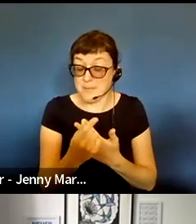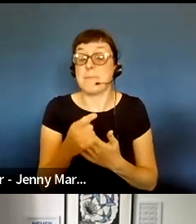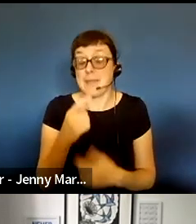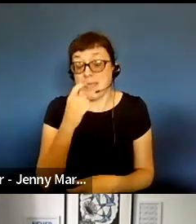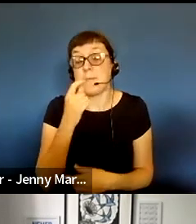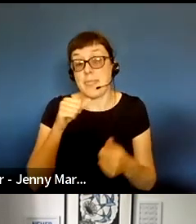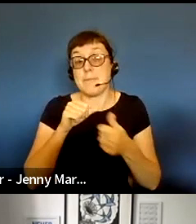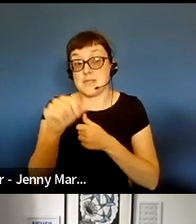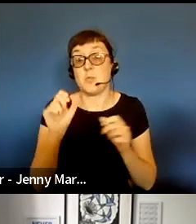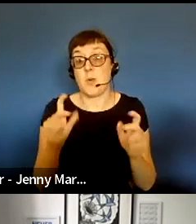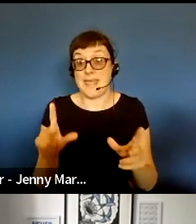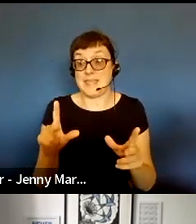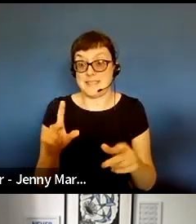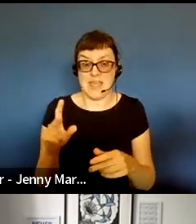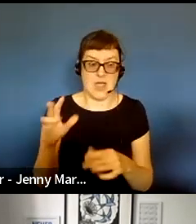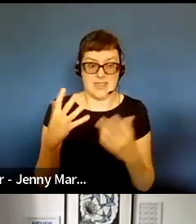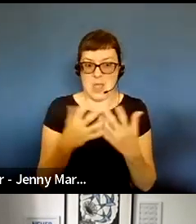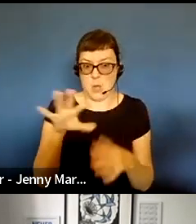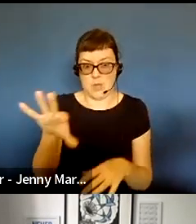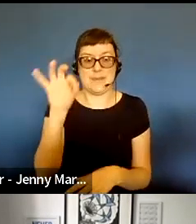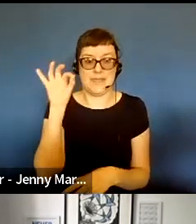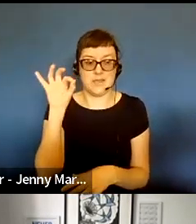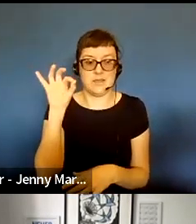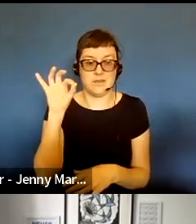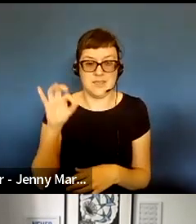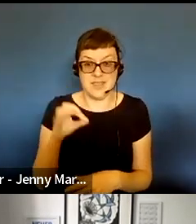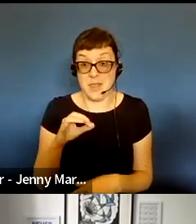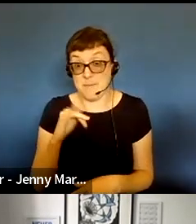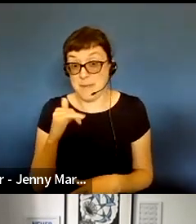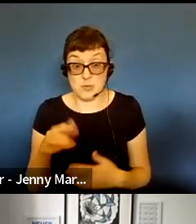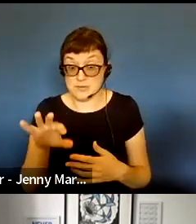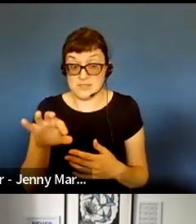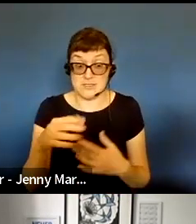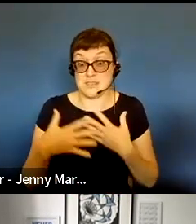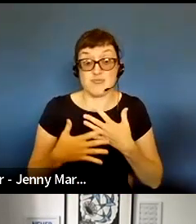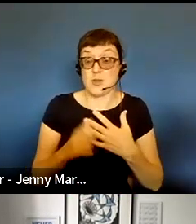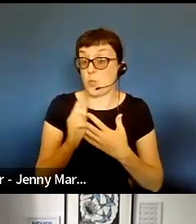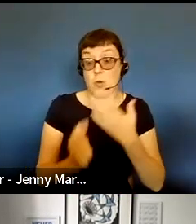of making selection. Because you might be surprised by the outcomes.